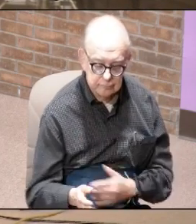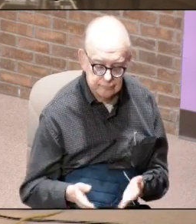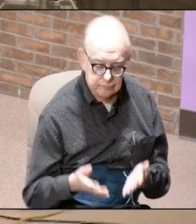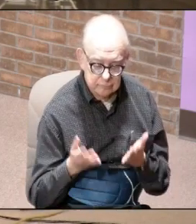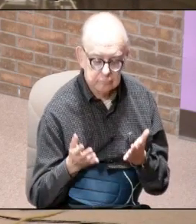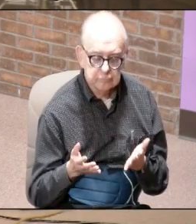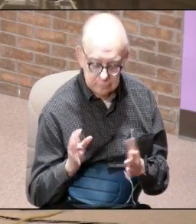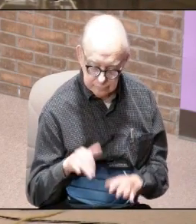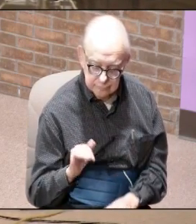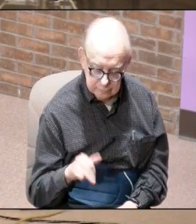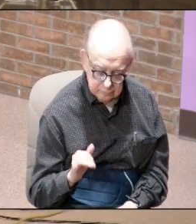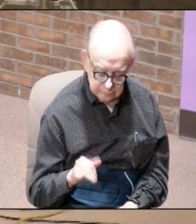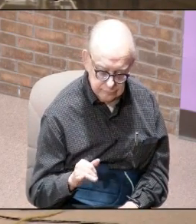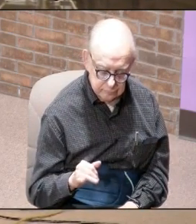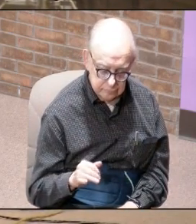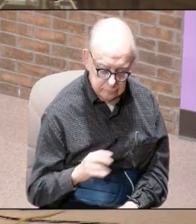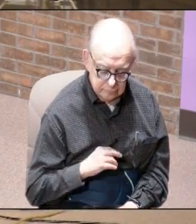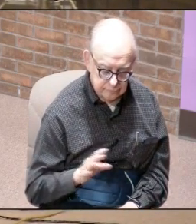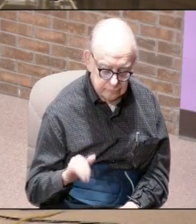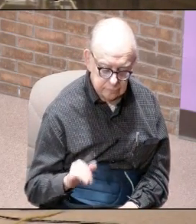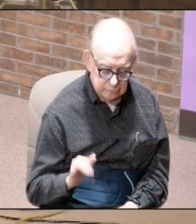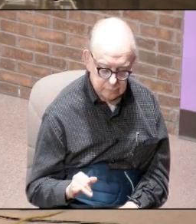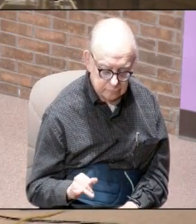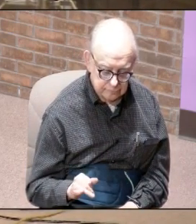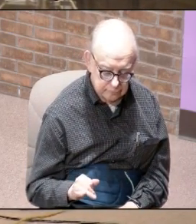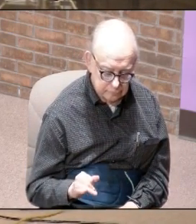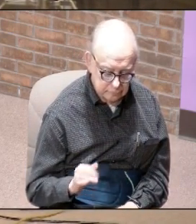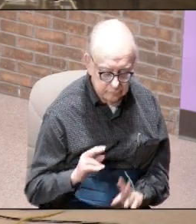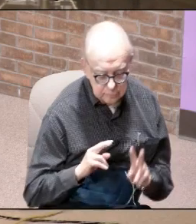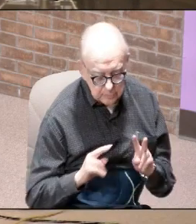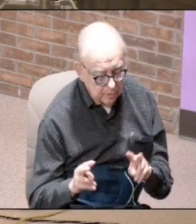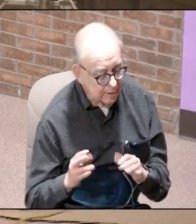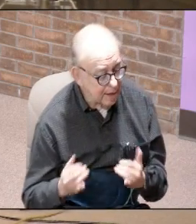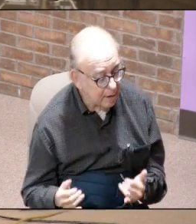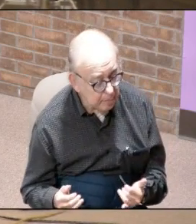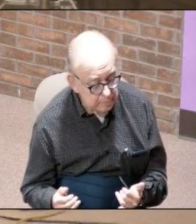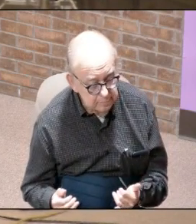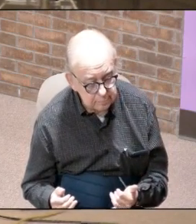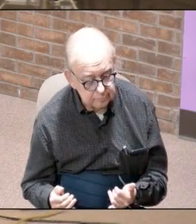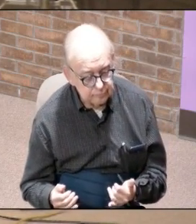fire and he says yeah he says well hey take a look